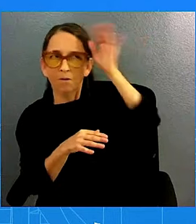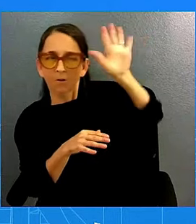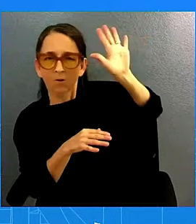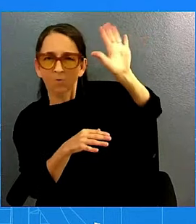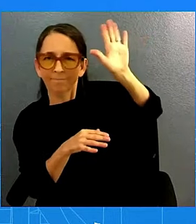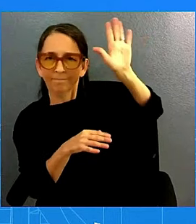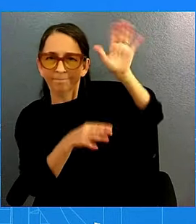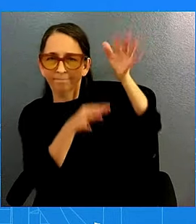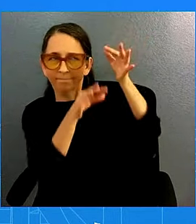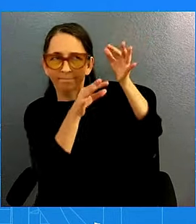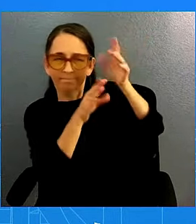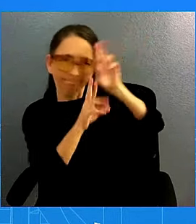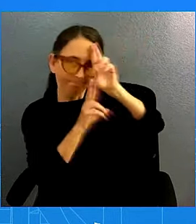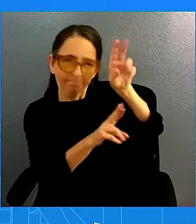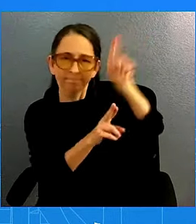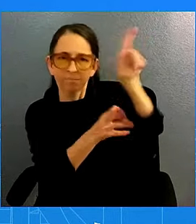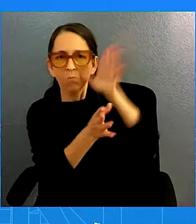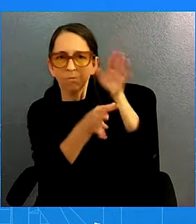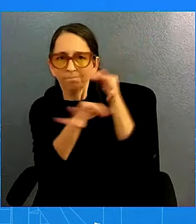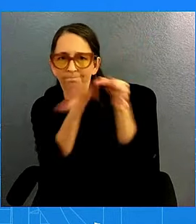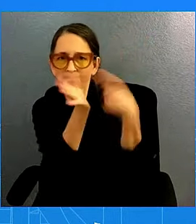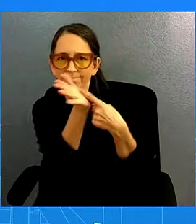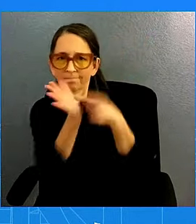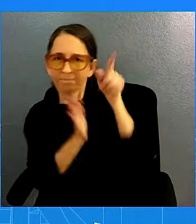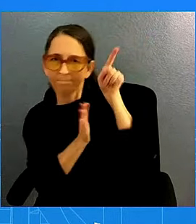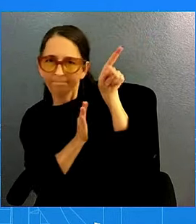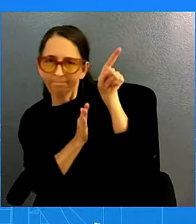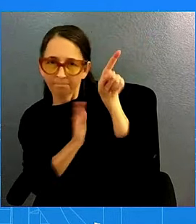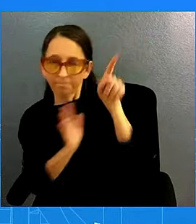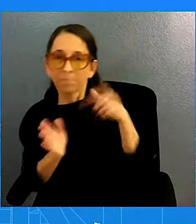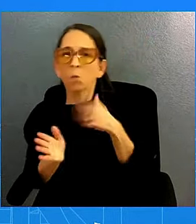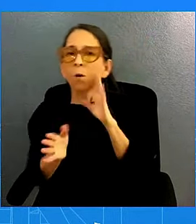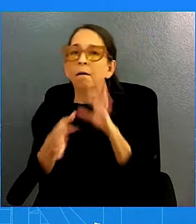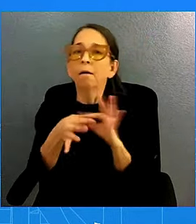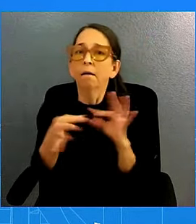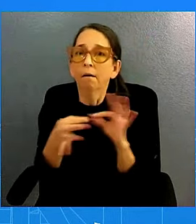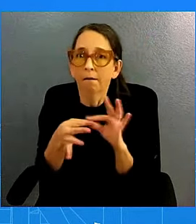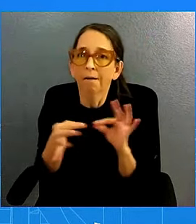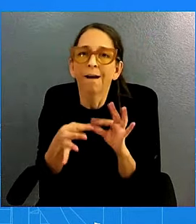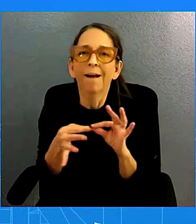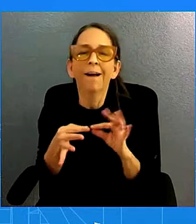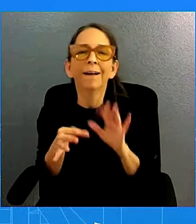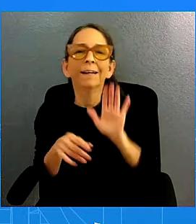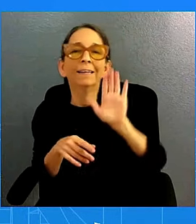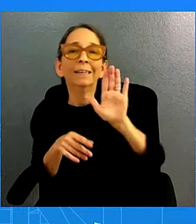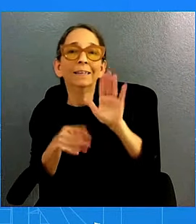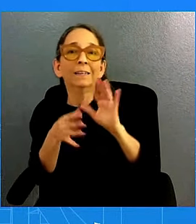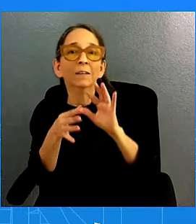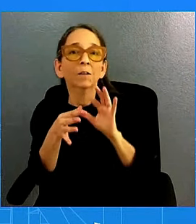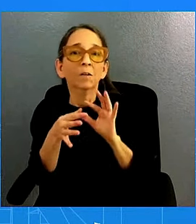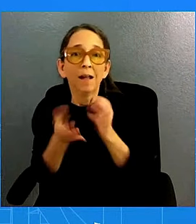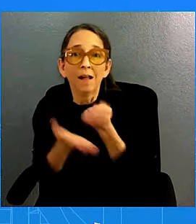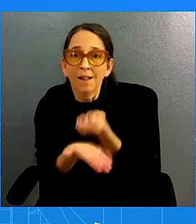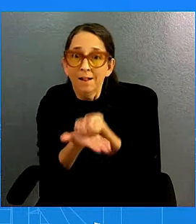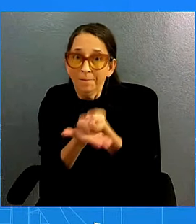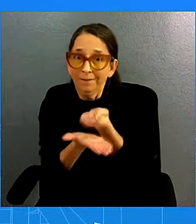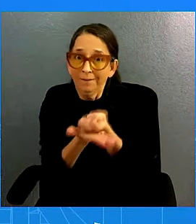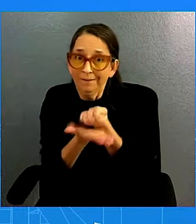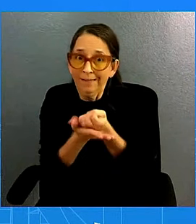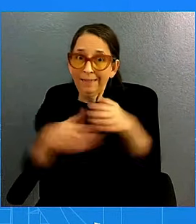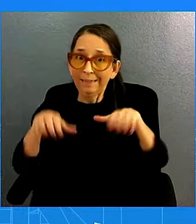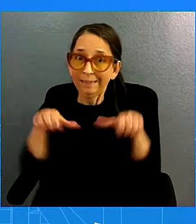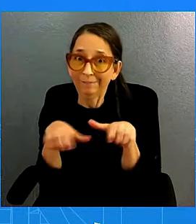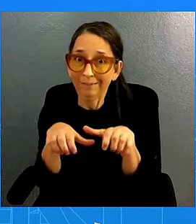I'll say this. As their statement said today, the economic activity has continued to expand at a solid pace,